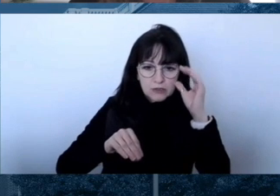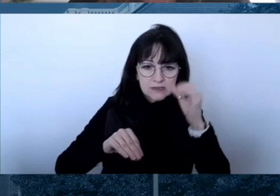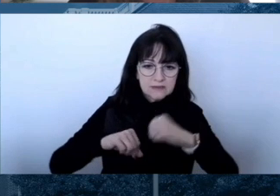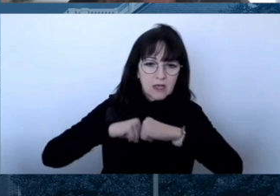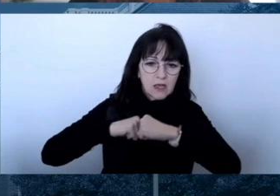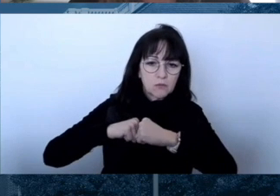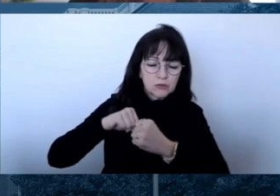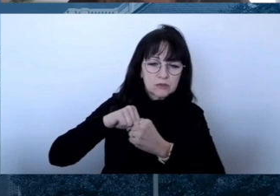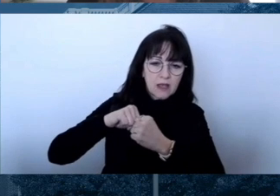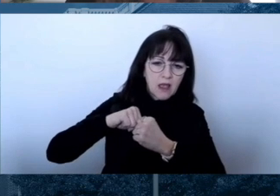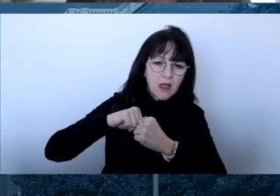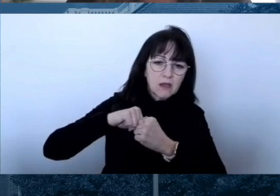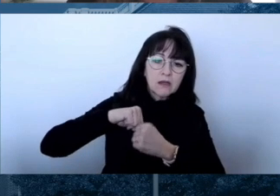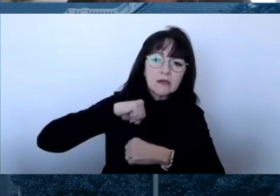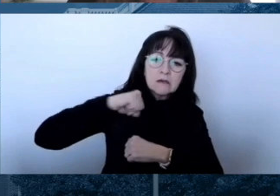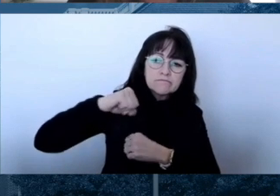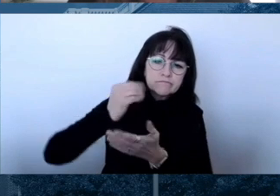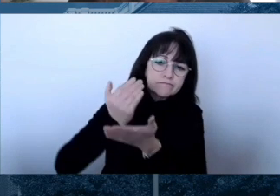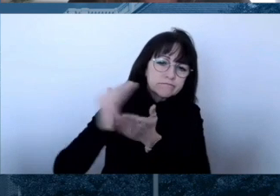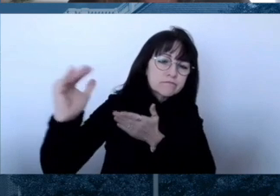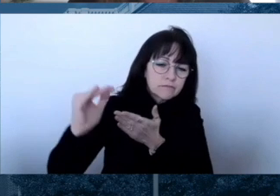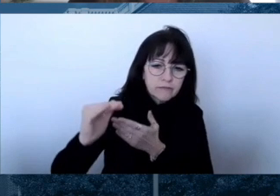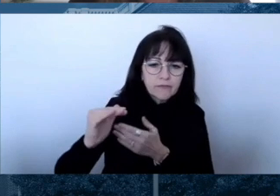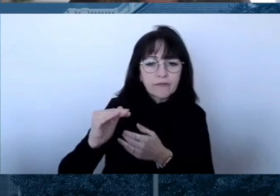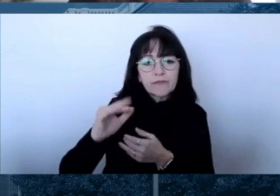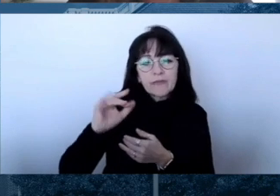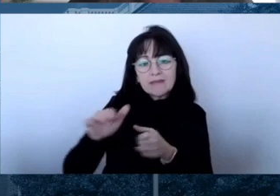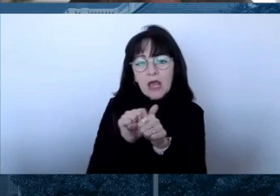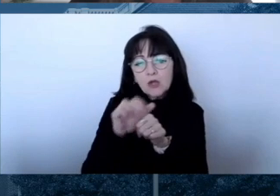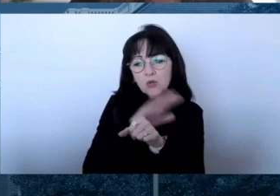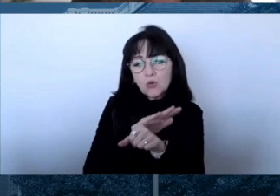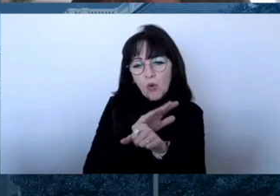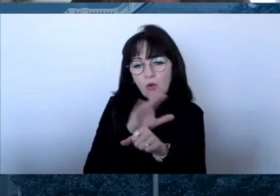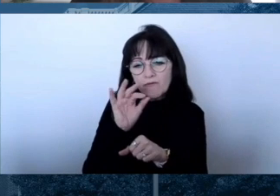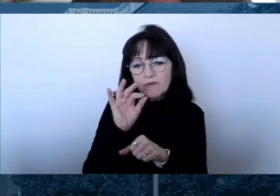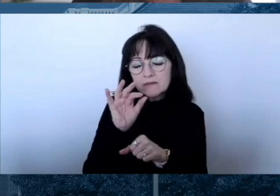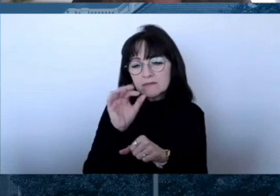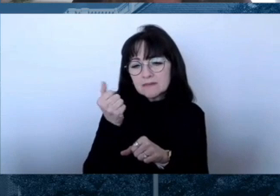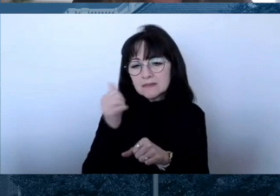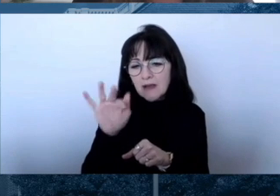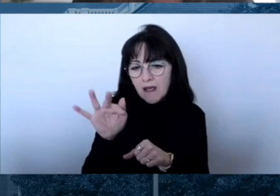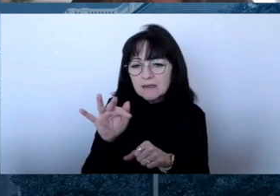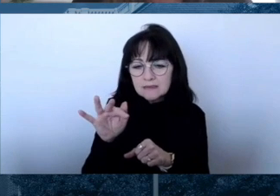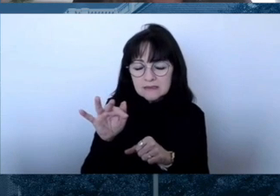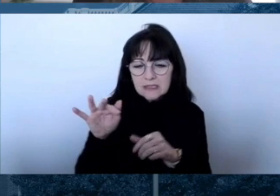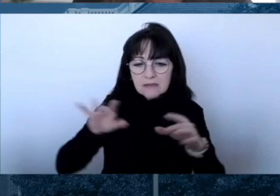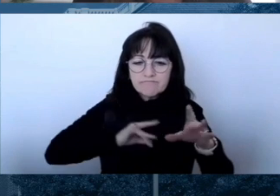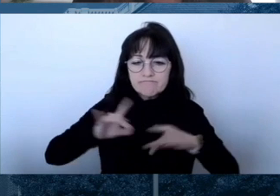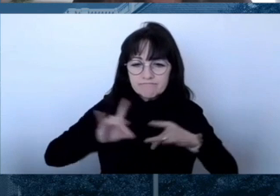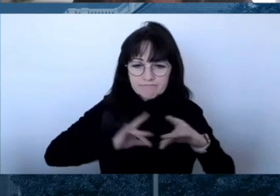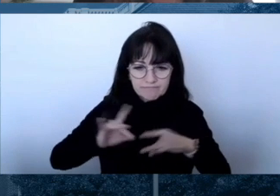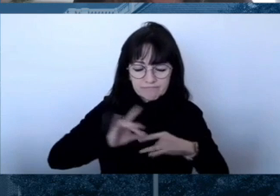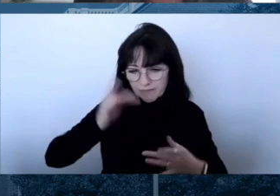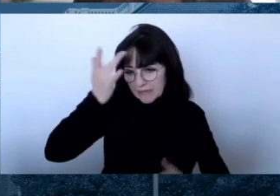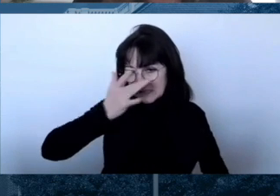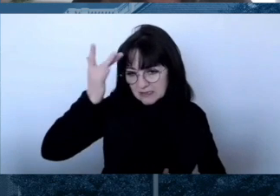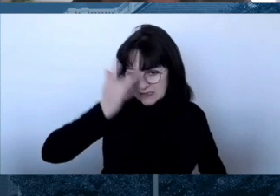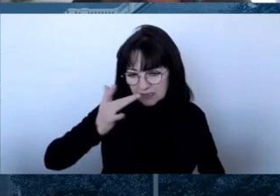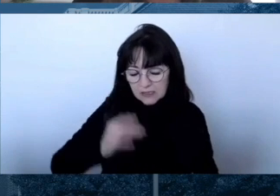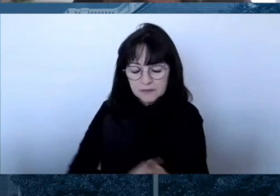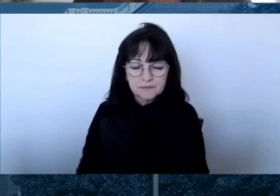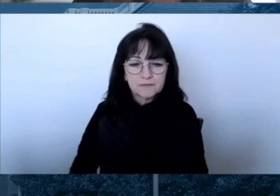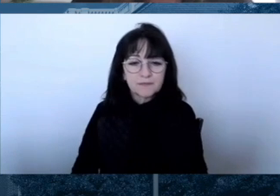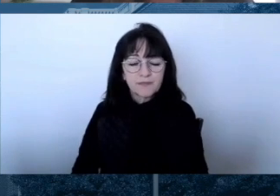seen a lot of misinformation. This is the debate on whether infection acquired immunities, what some people call